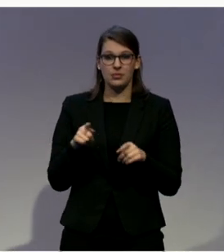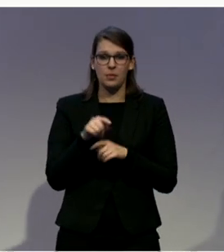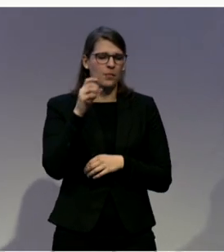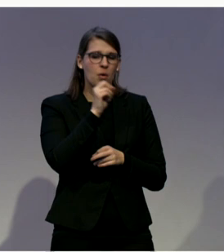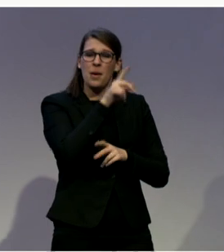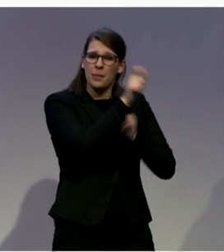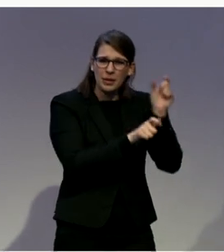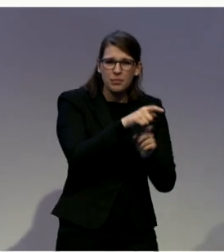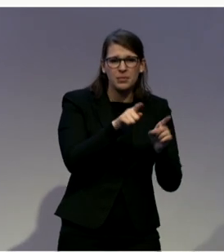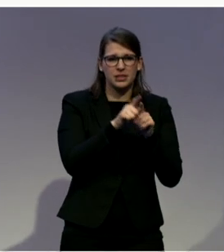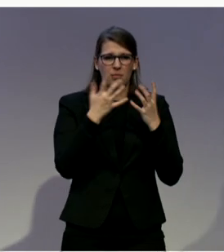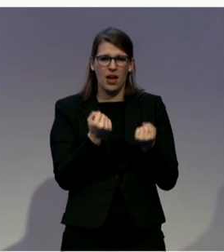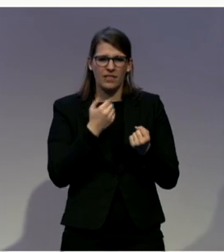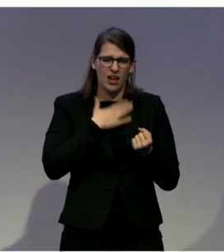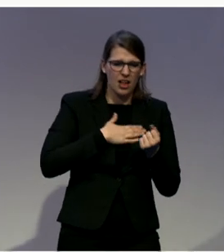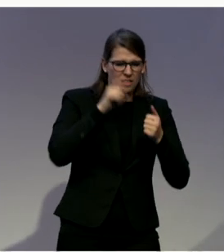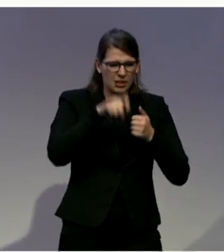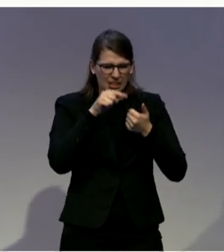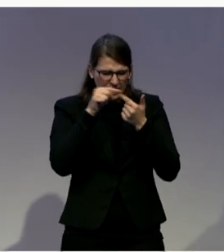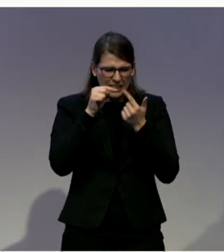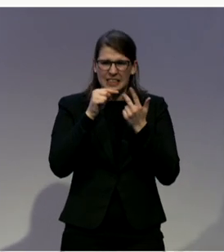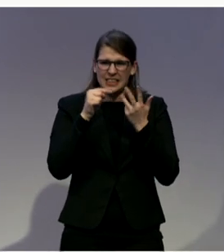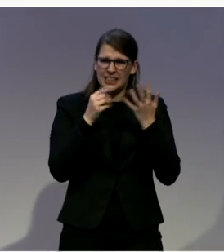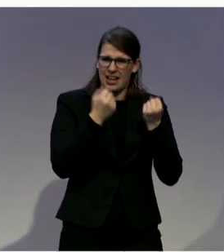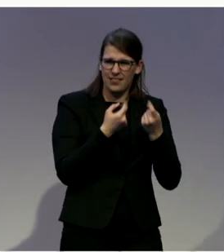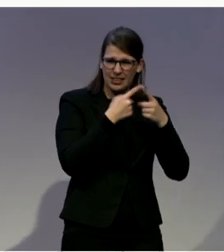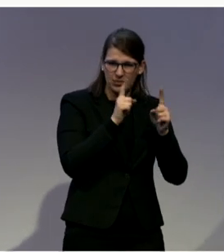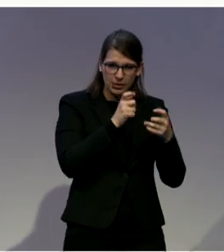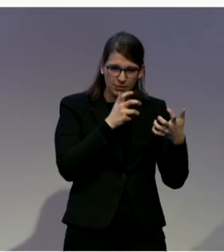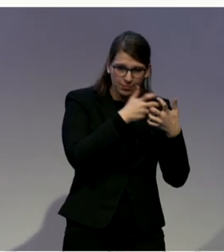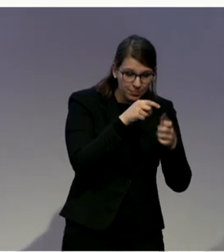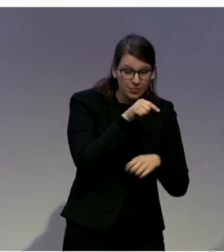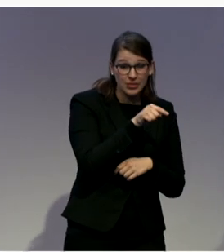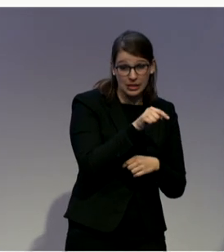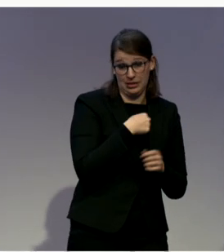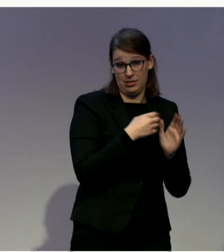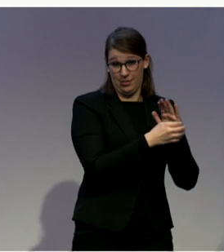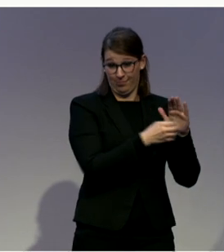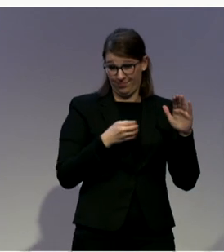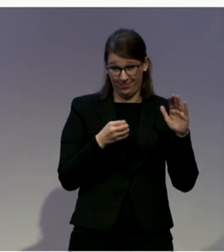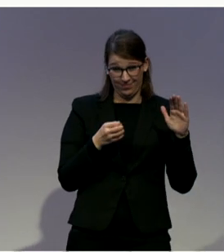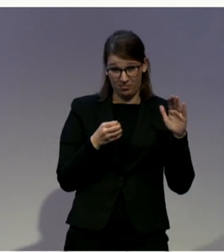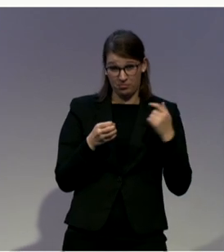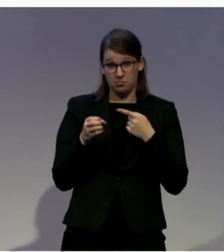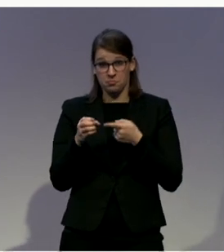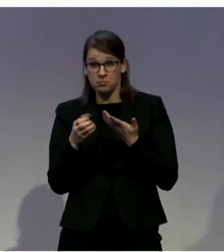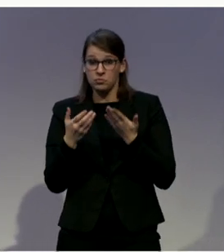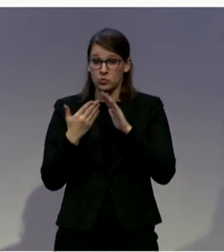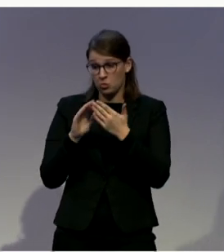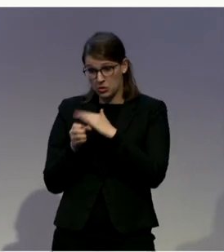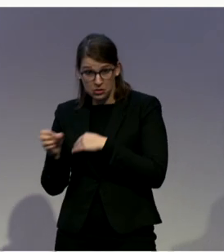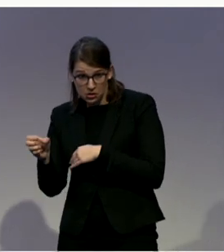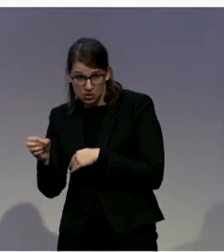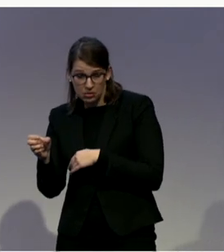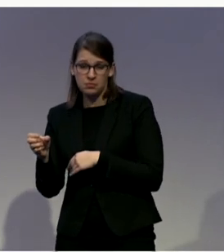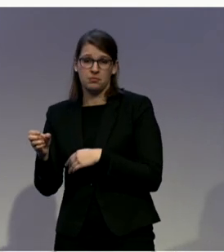moving away from institutional care or group setting to like living in the community, maybe at